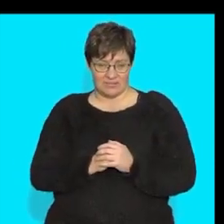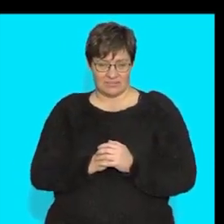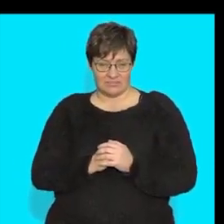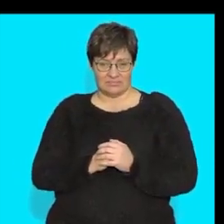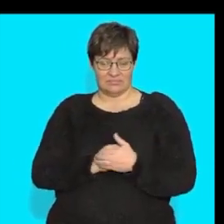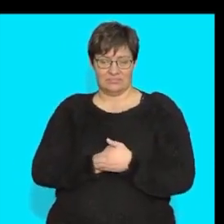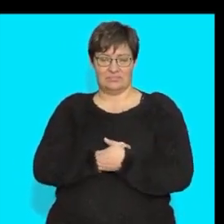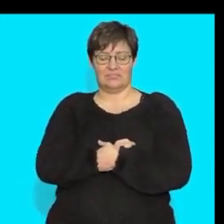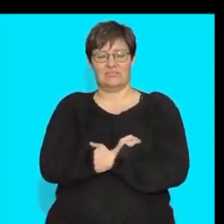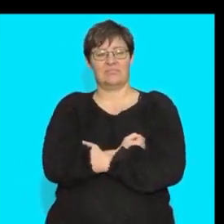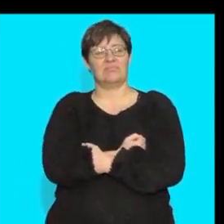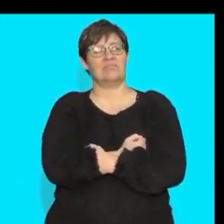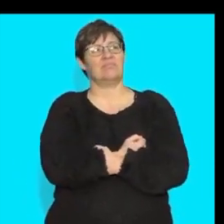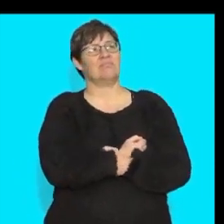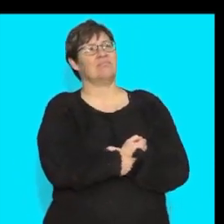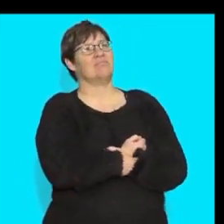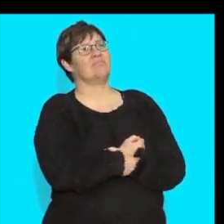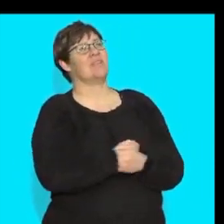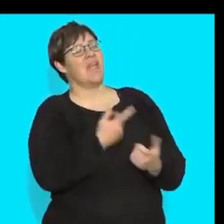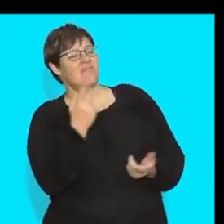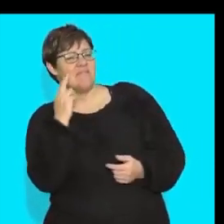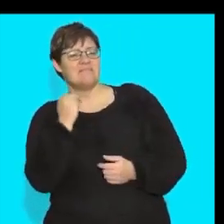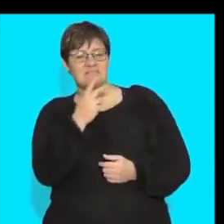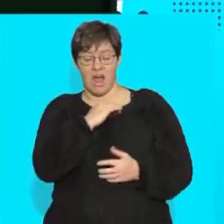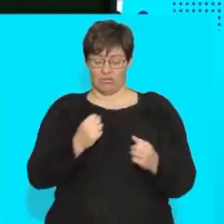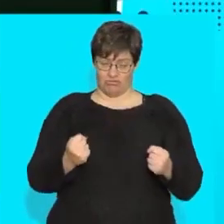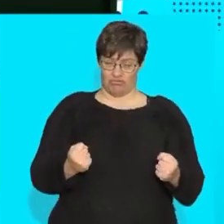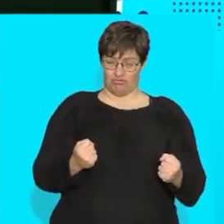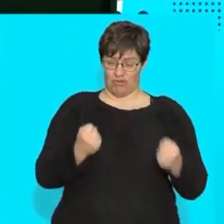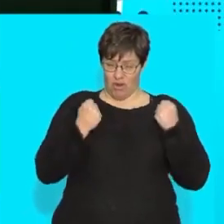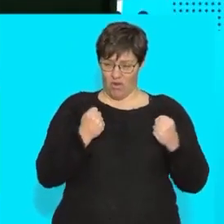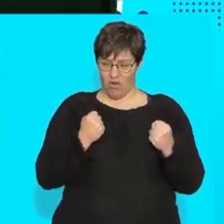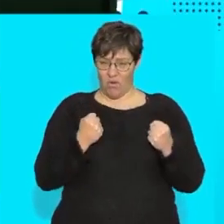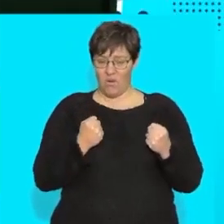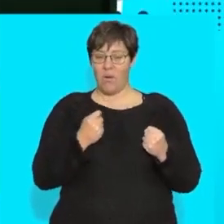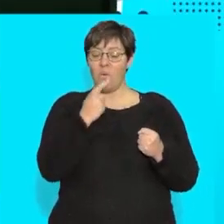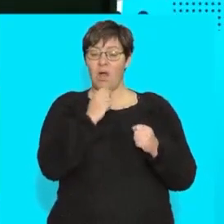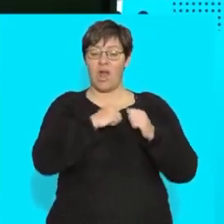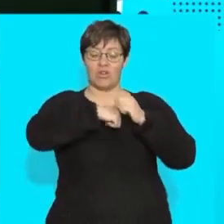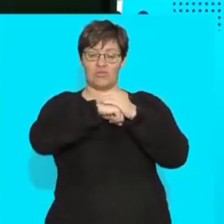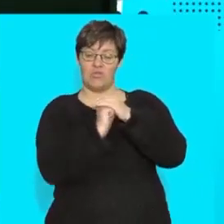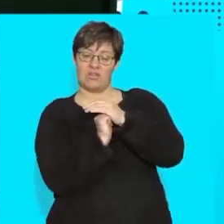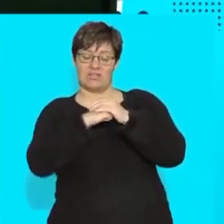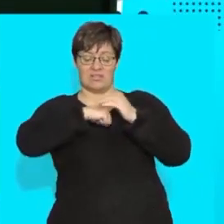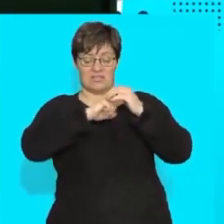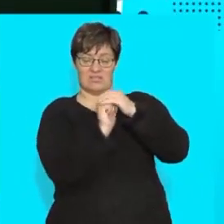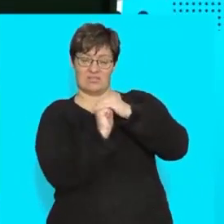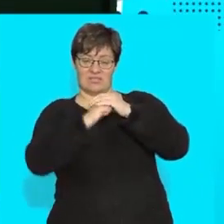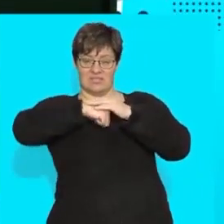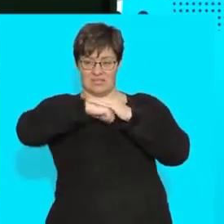fibers if i make them nice and strong what do i do with a joint i make that joint